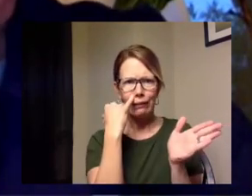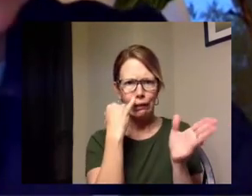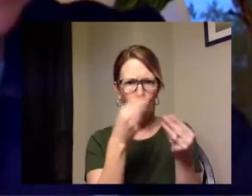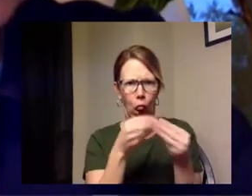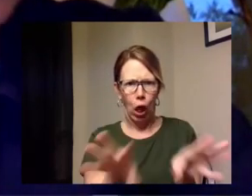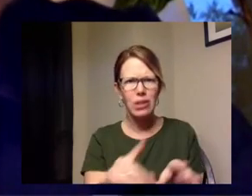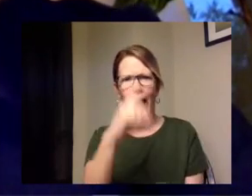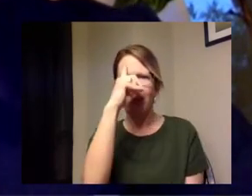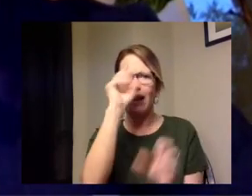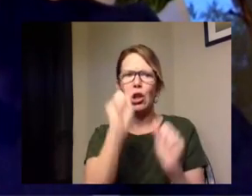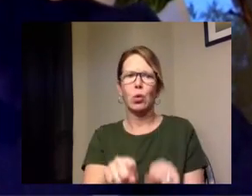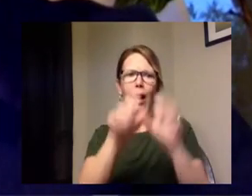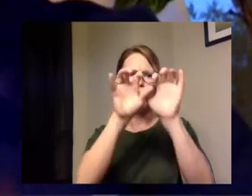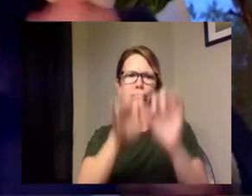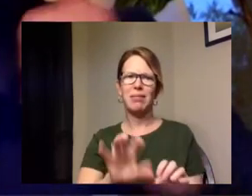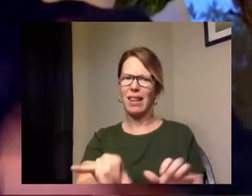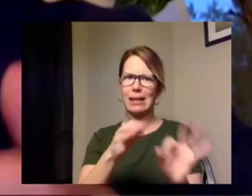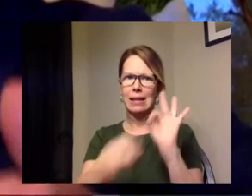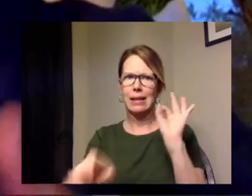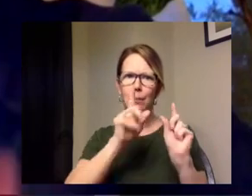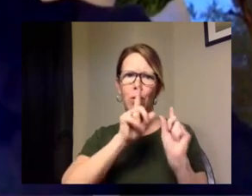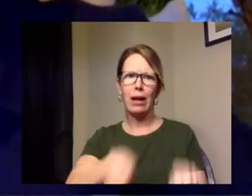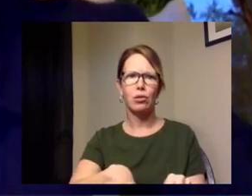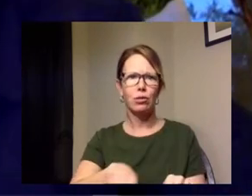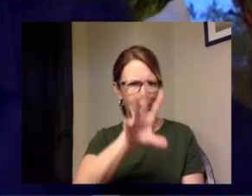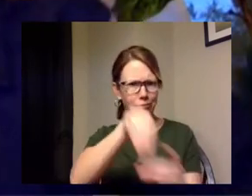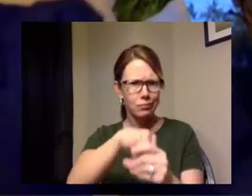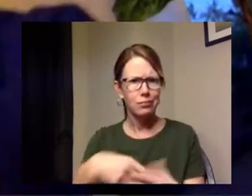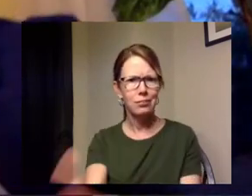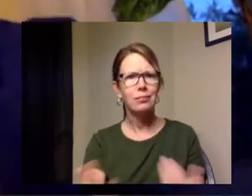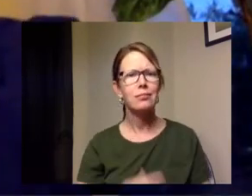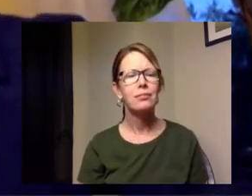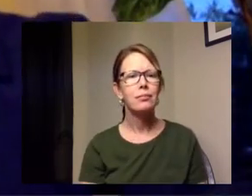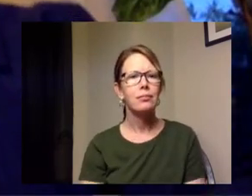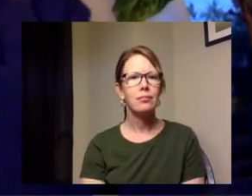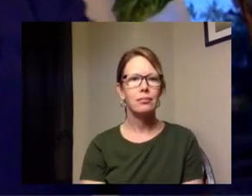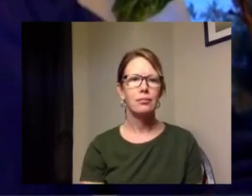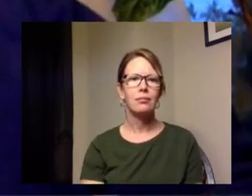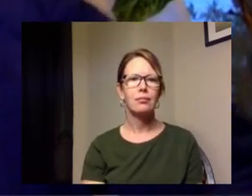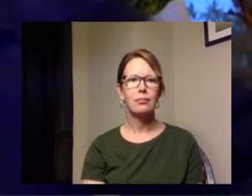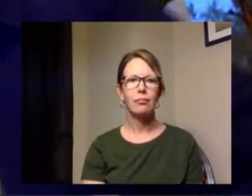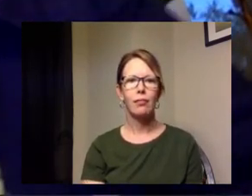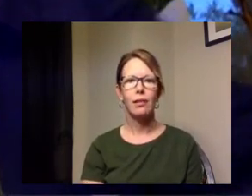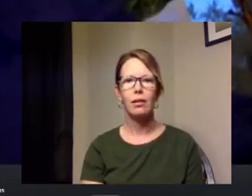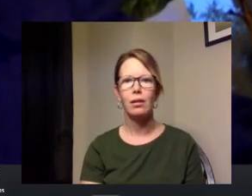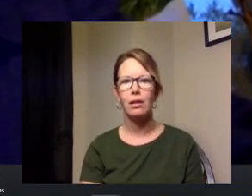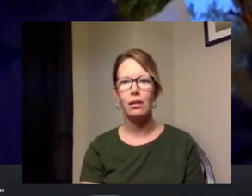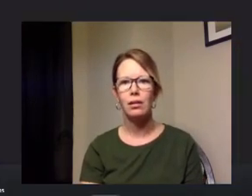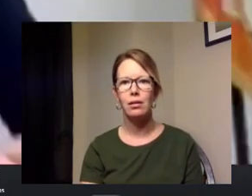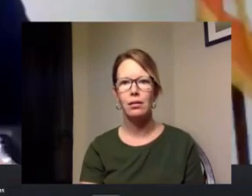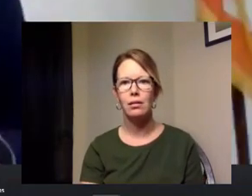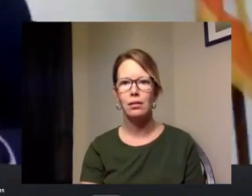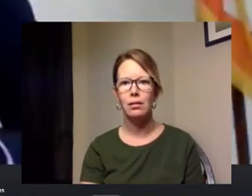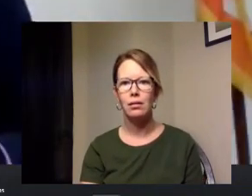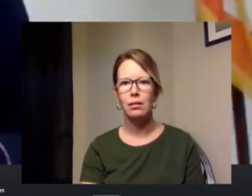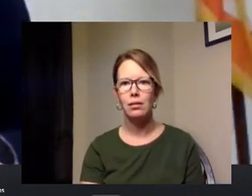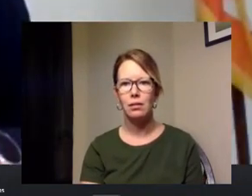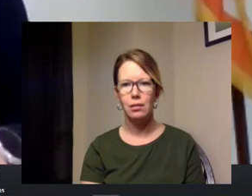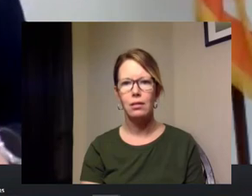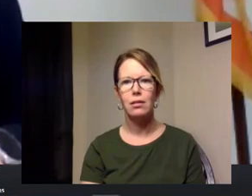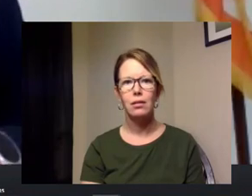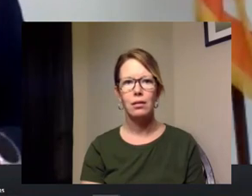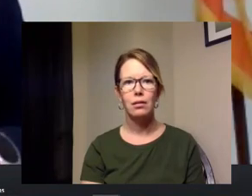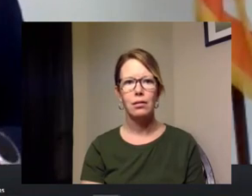but that's a simple one to answer just participate thank you thank you mayor we have